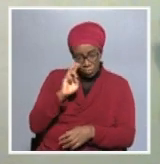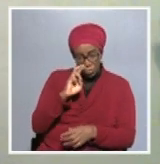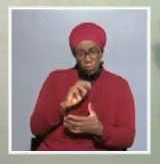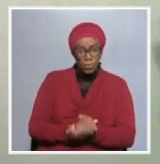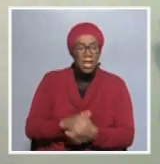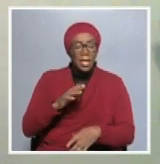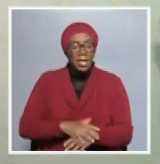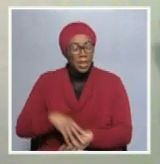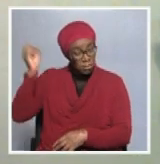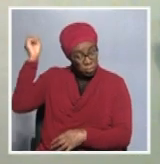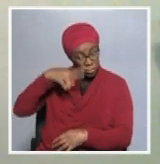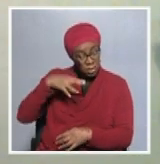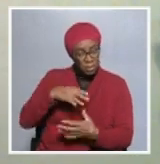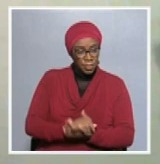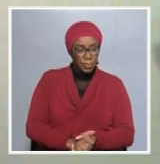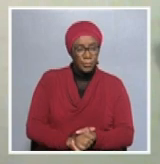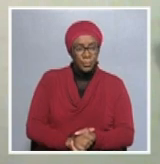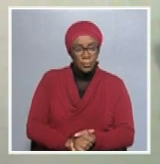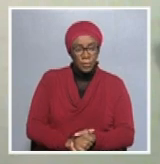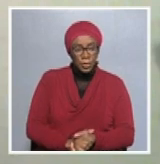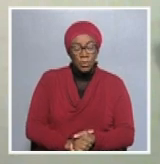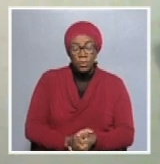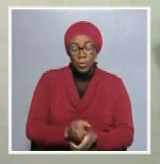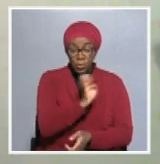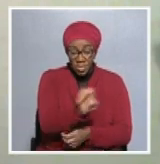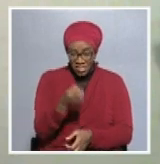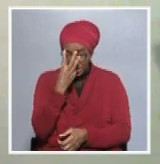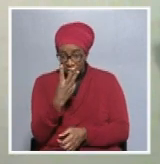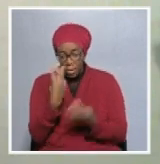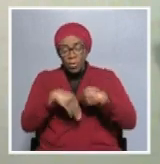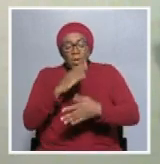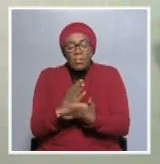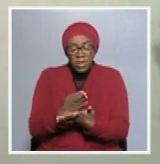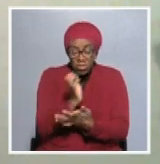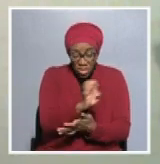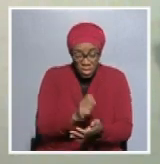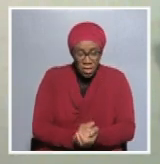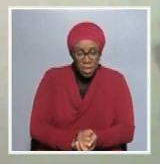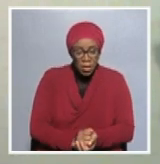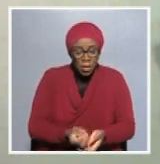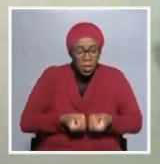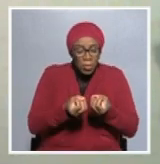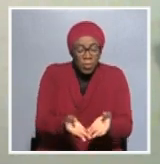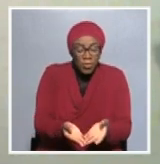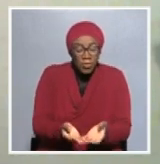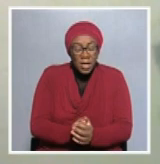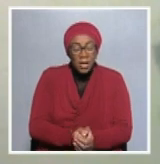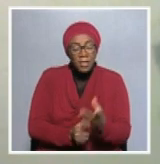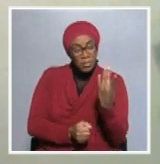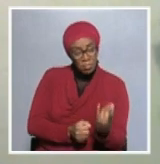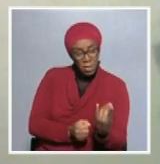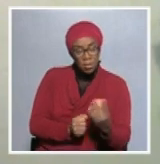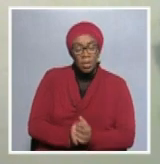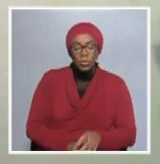infrastructures I spoke about now will make sure that they will be supplying the West African markets. We are also in discussions